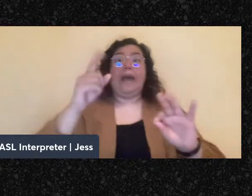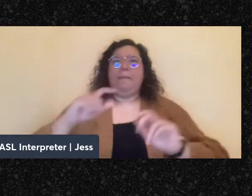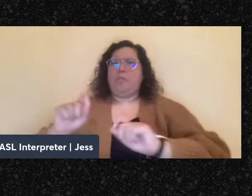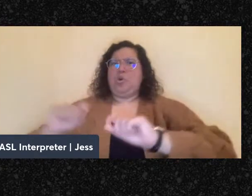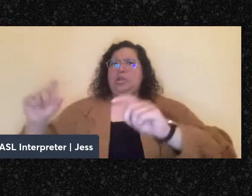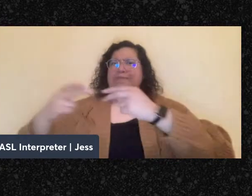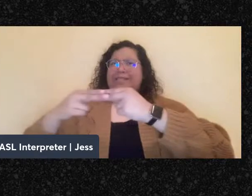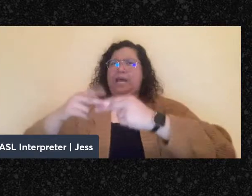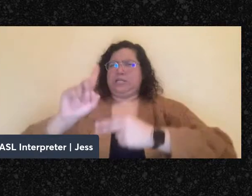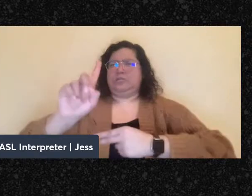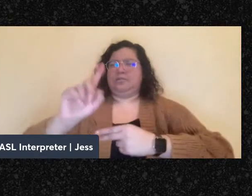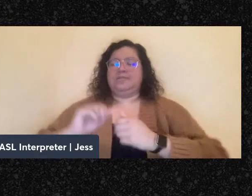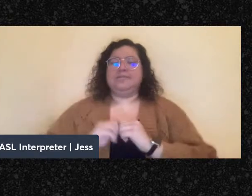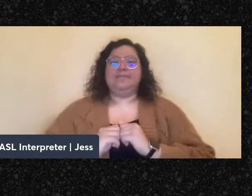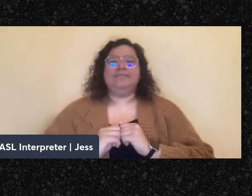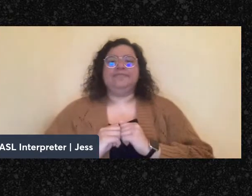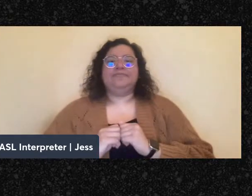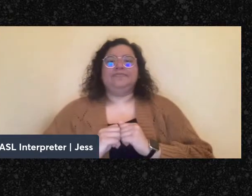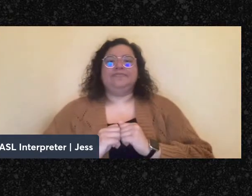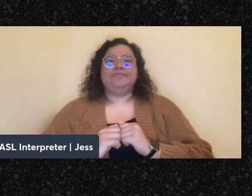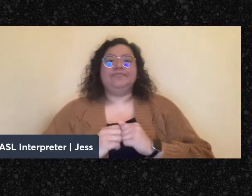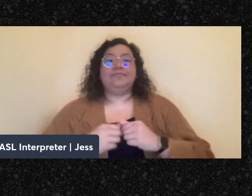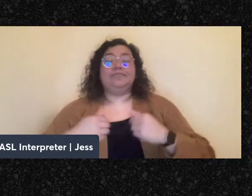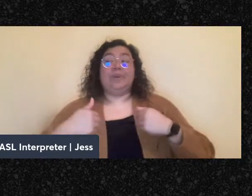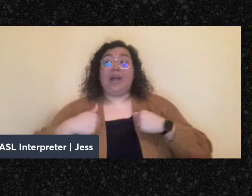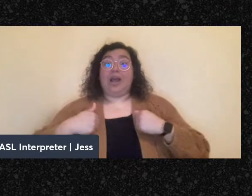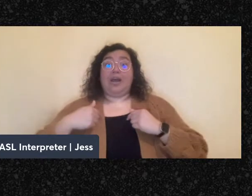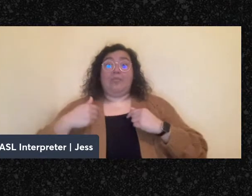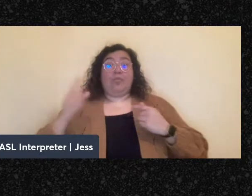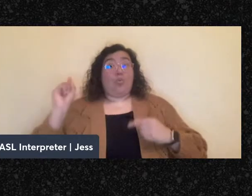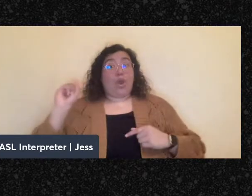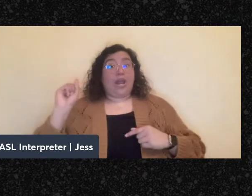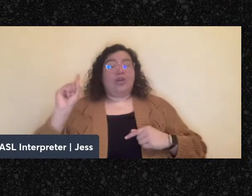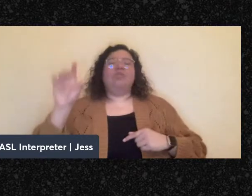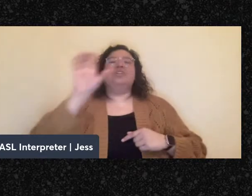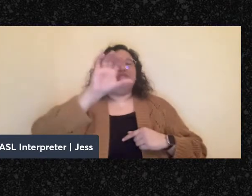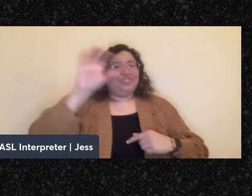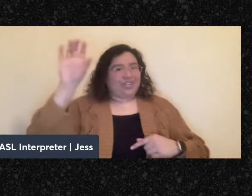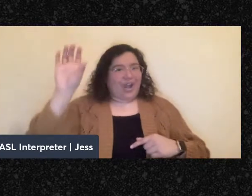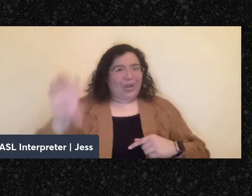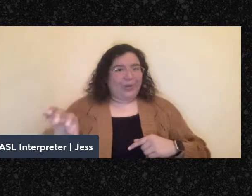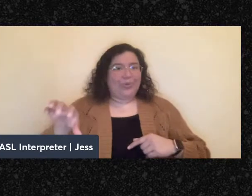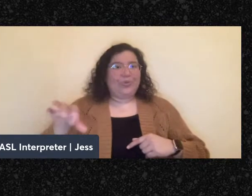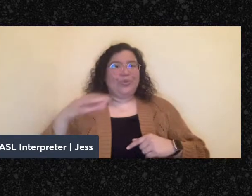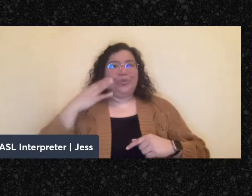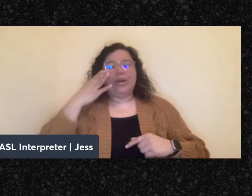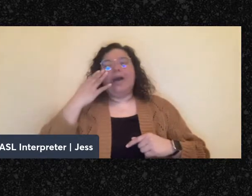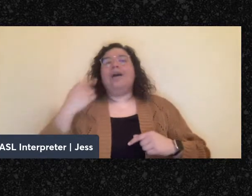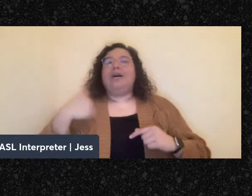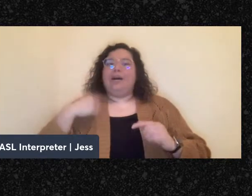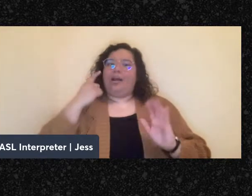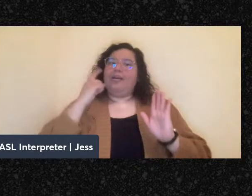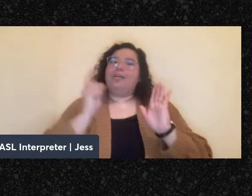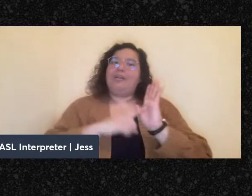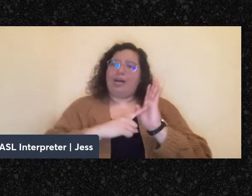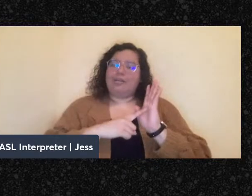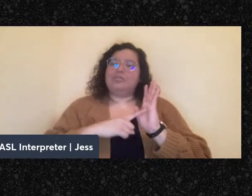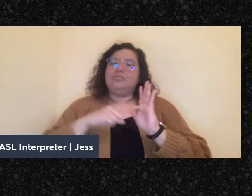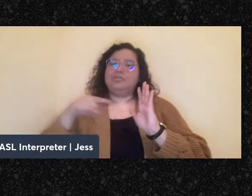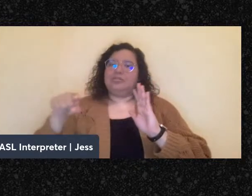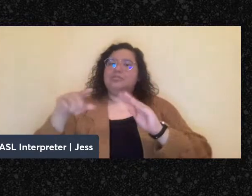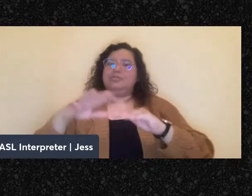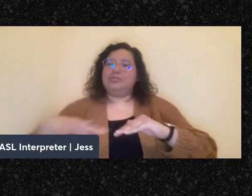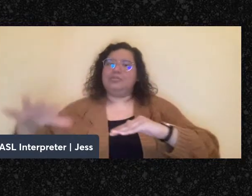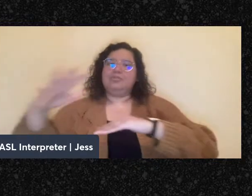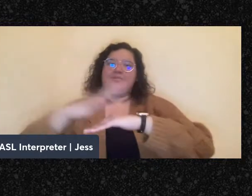now. I'm speaking to you today from Chicago, which I acknowledge is built upon the ancestral